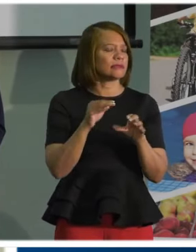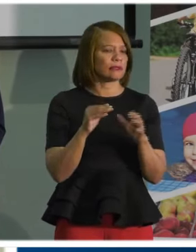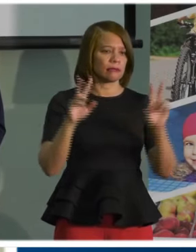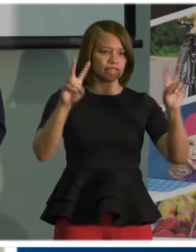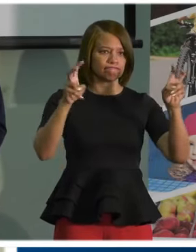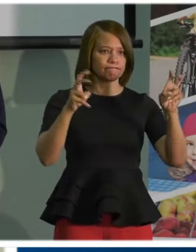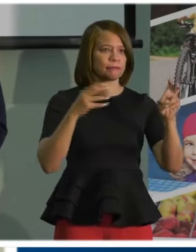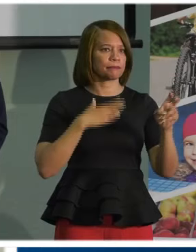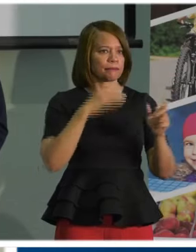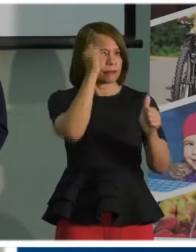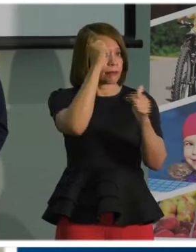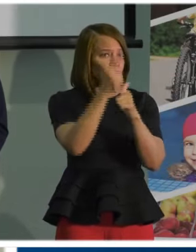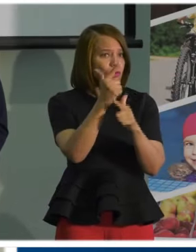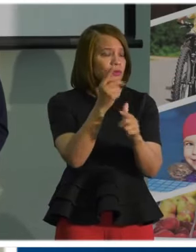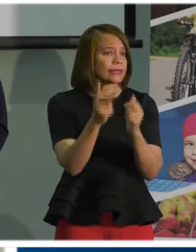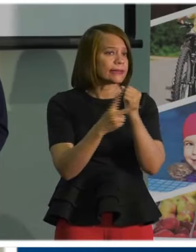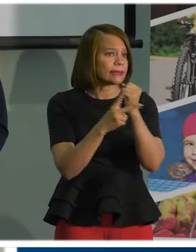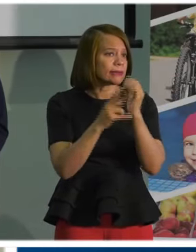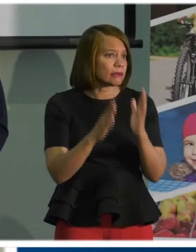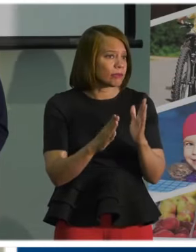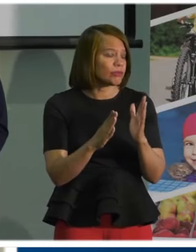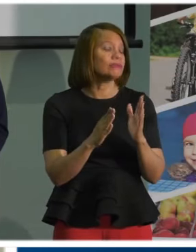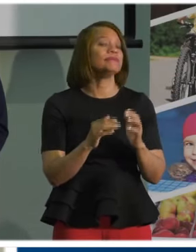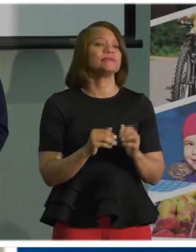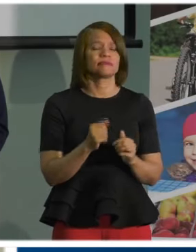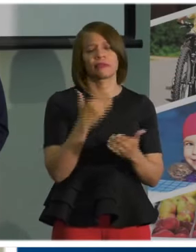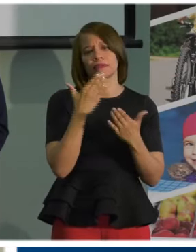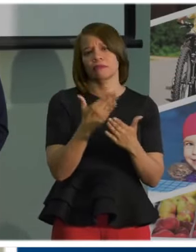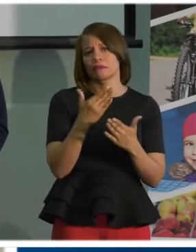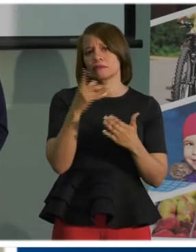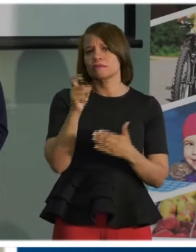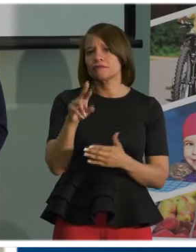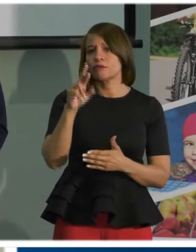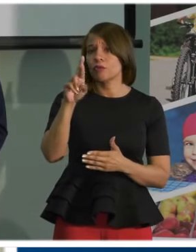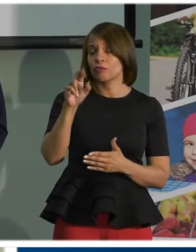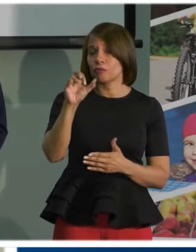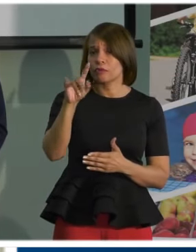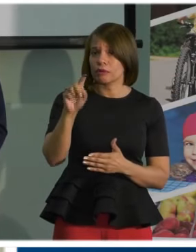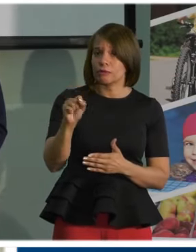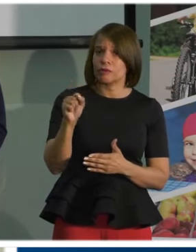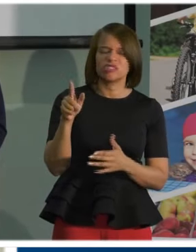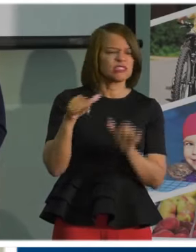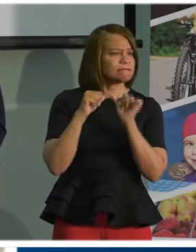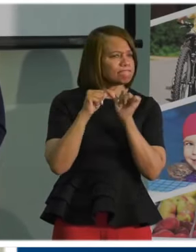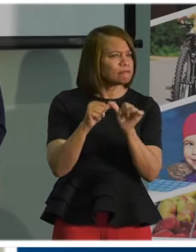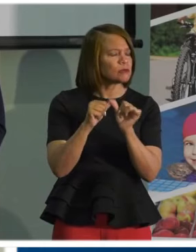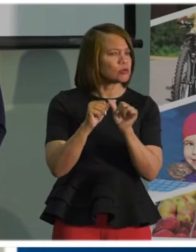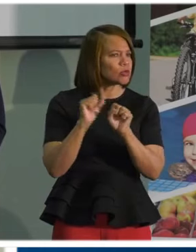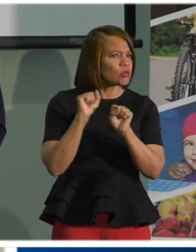I want to thank Dr. Roberts for her continued advocacy,